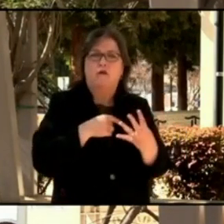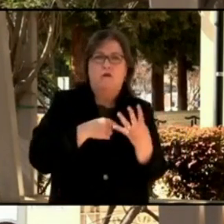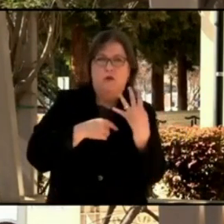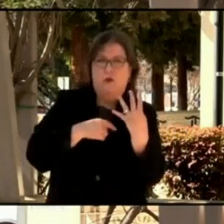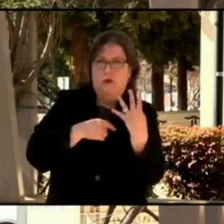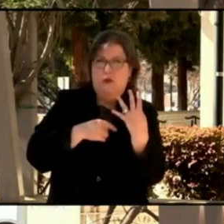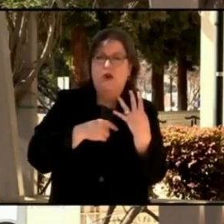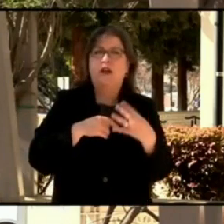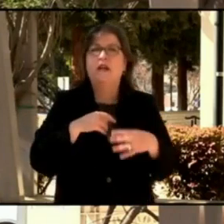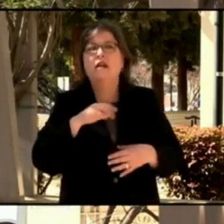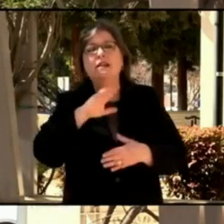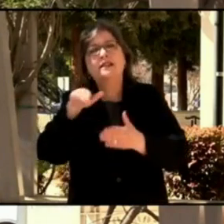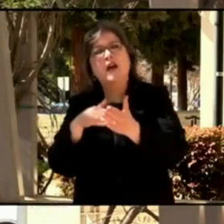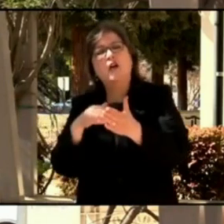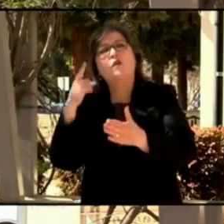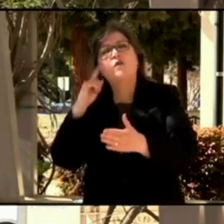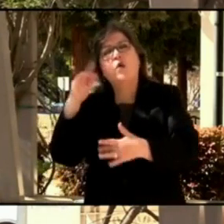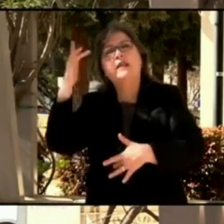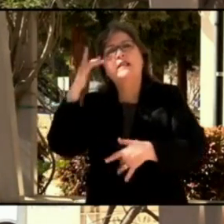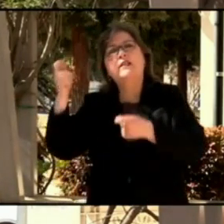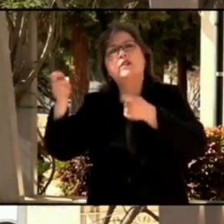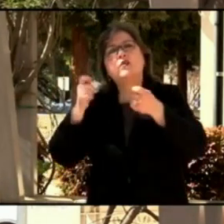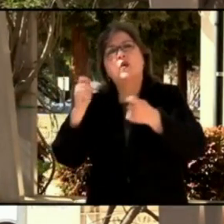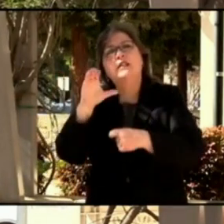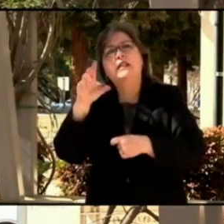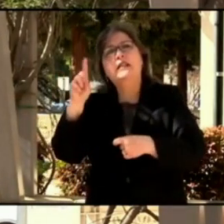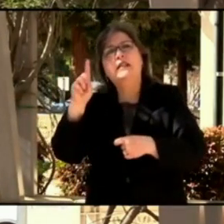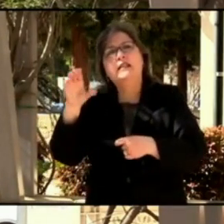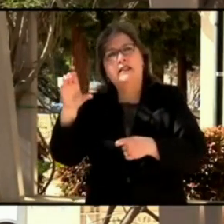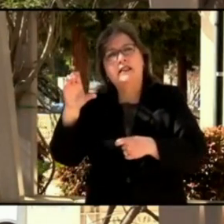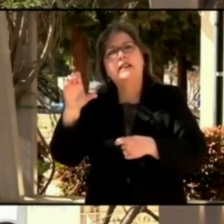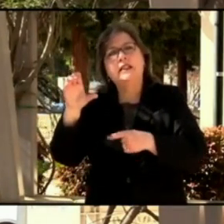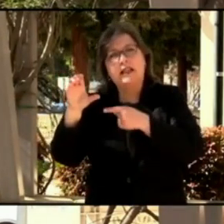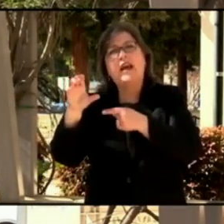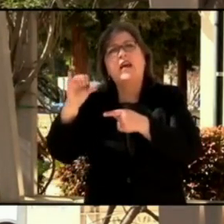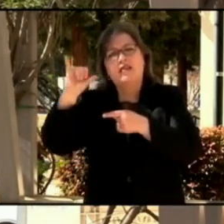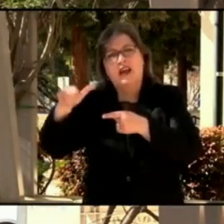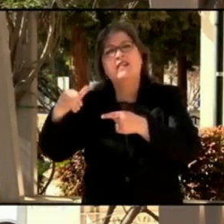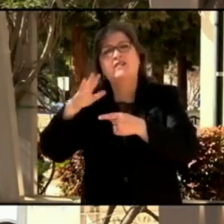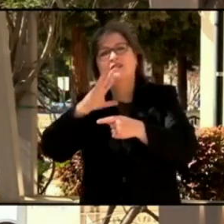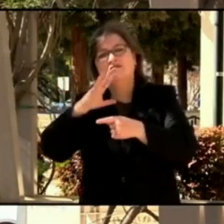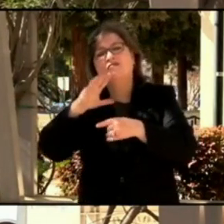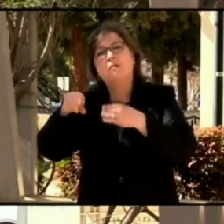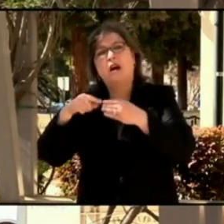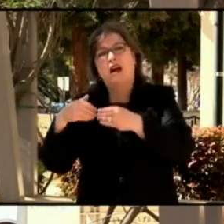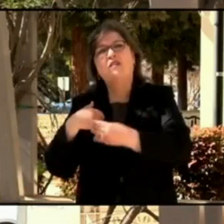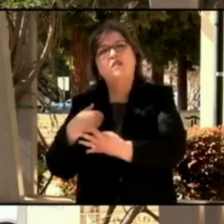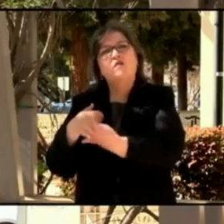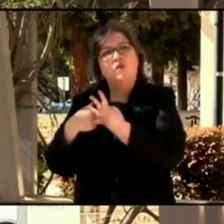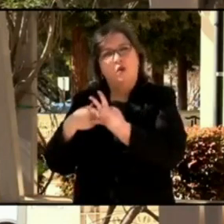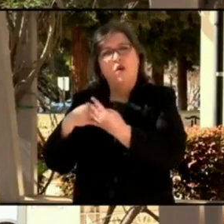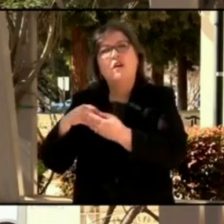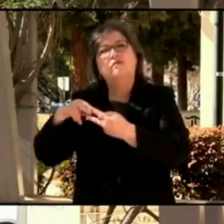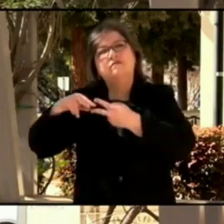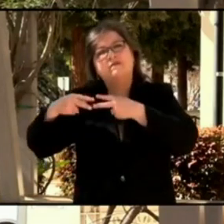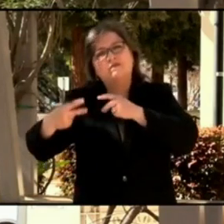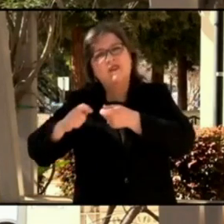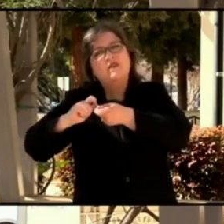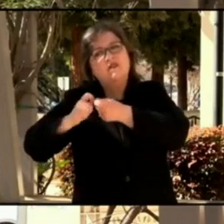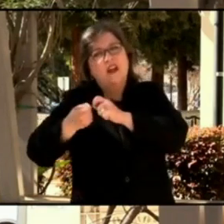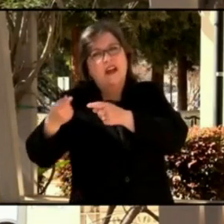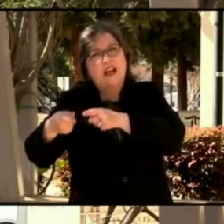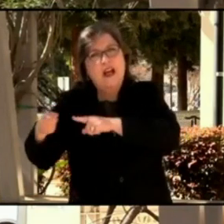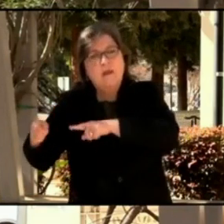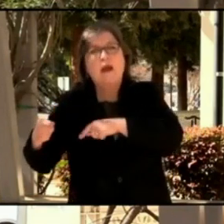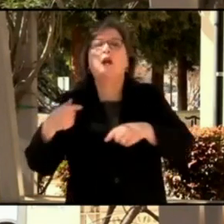the Centers for Disease Control and Prevention are here in Santa Clara County. We've had the variant